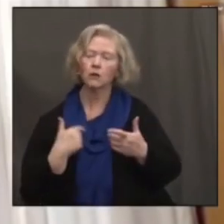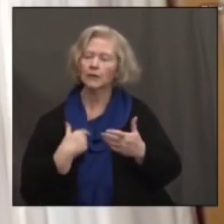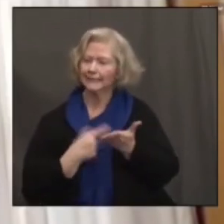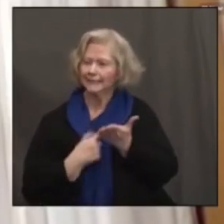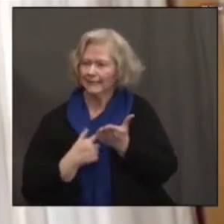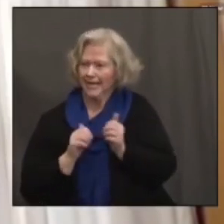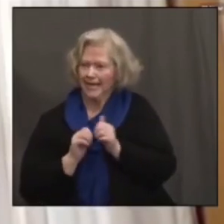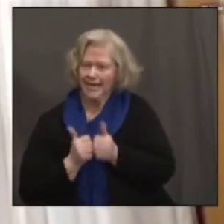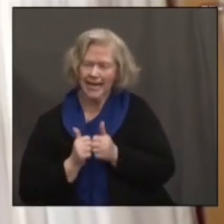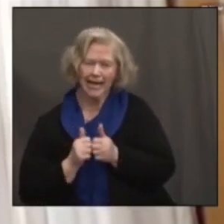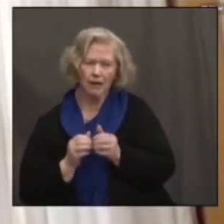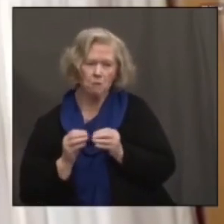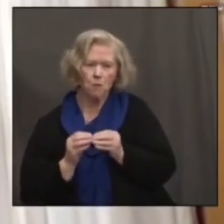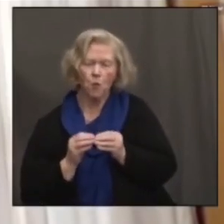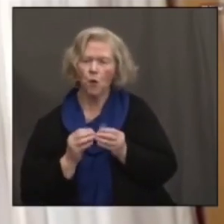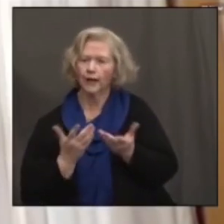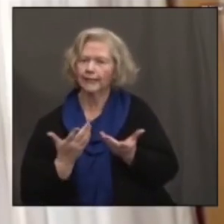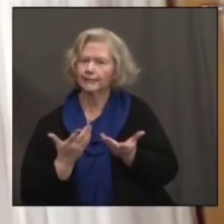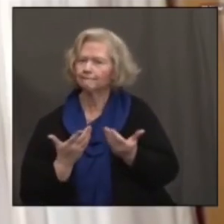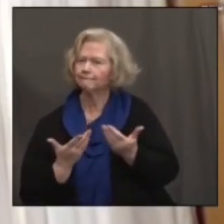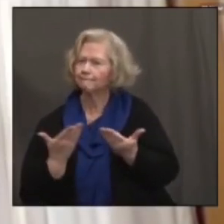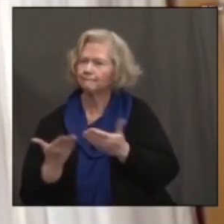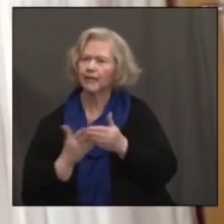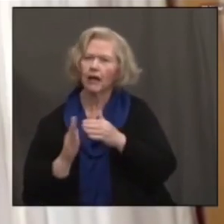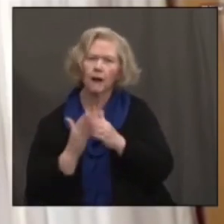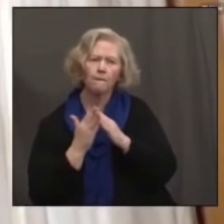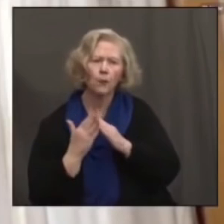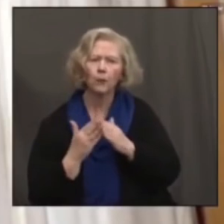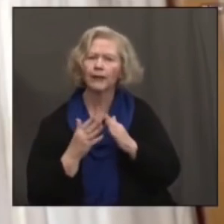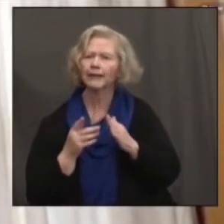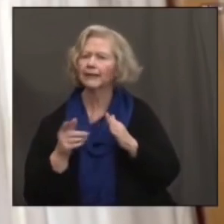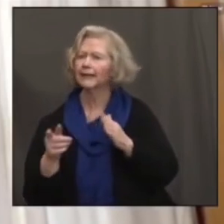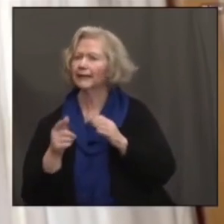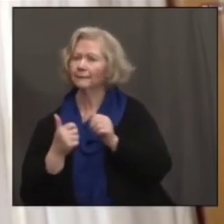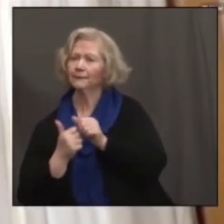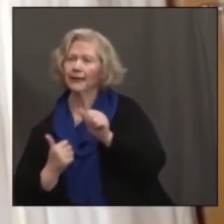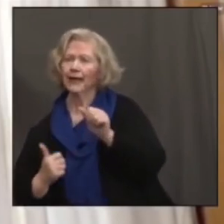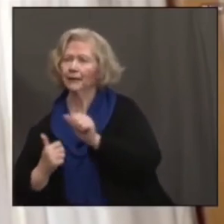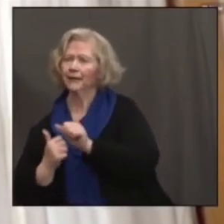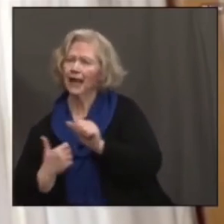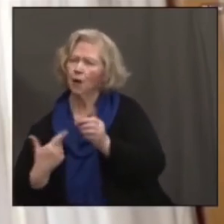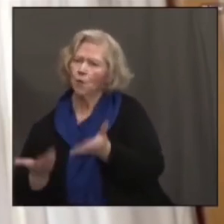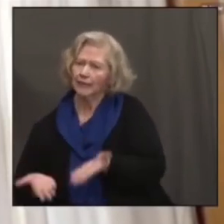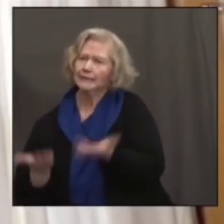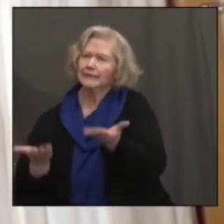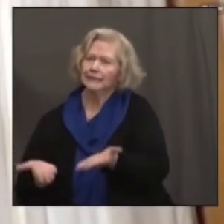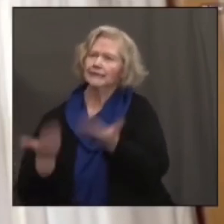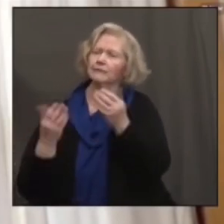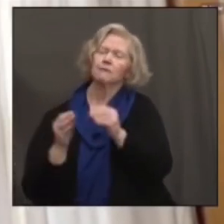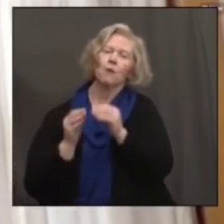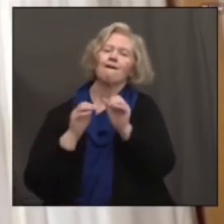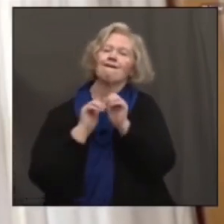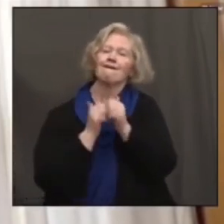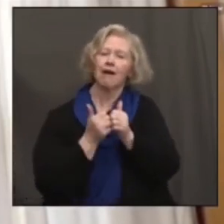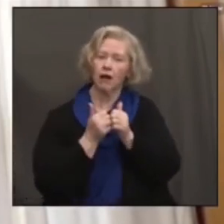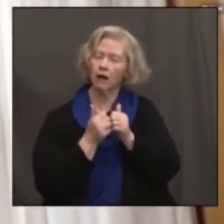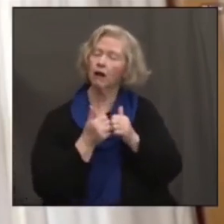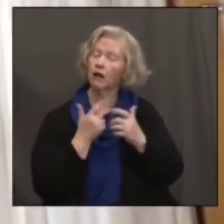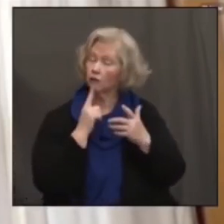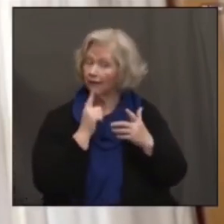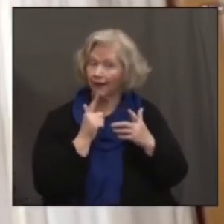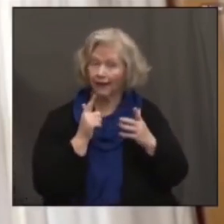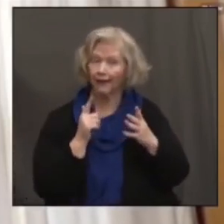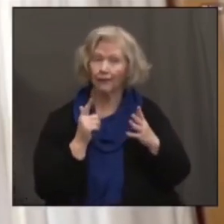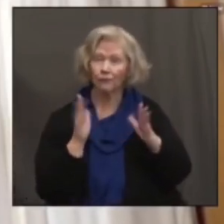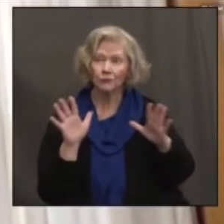we can do to get additional resources into communities that are behind in terms of vaccination rates. And there's a lot of great work going